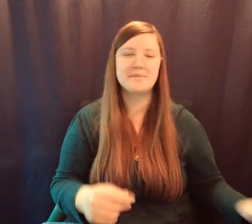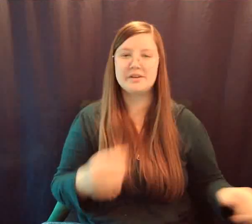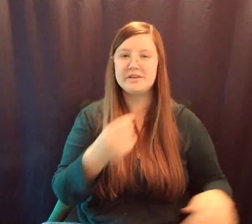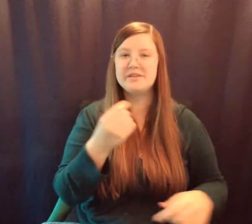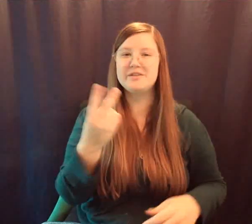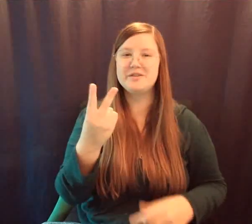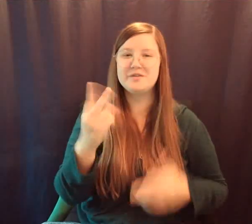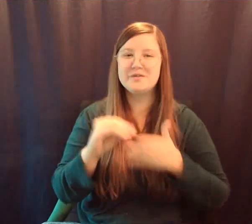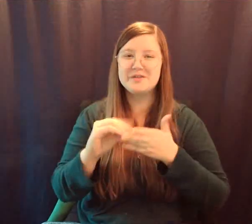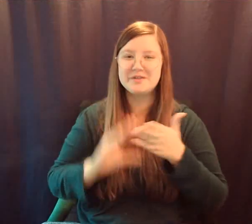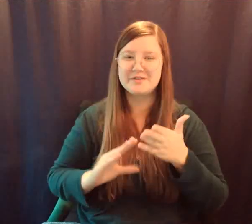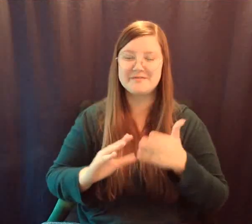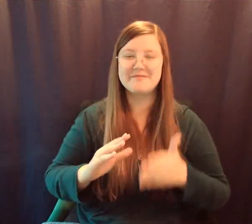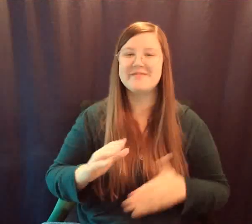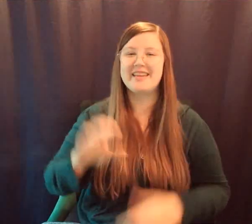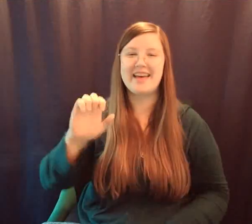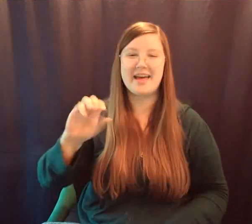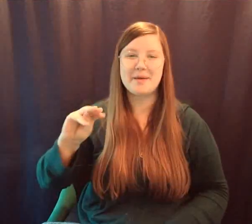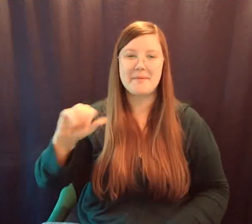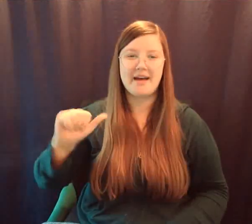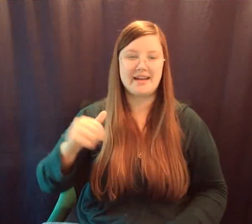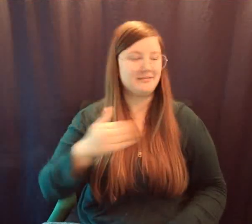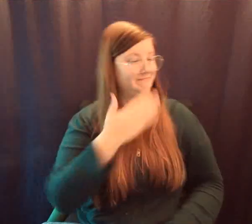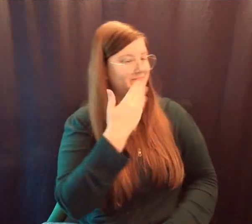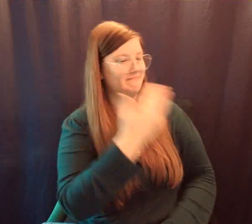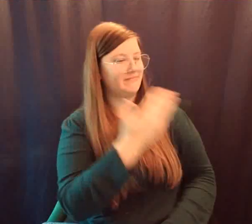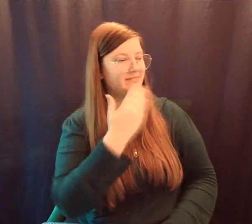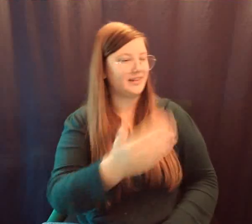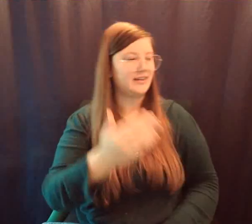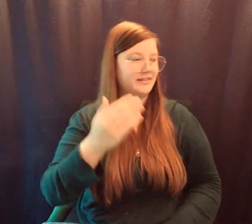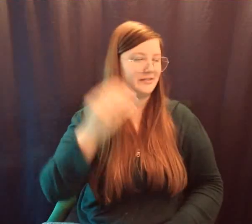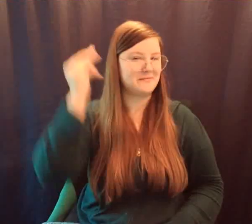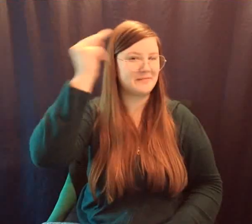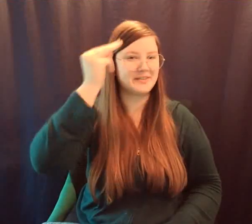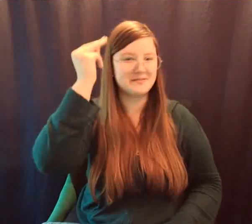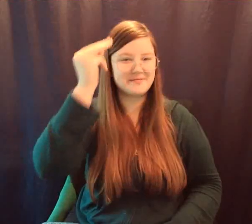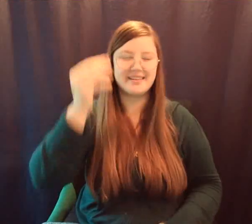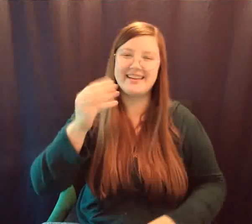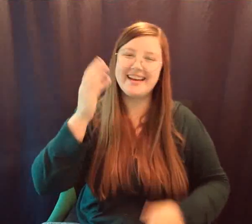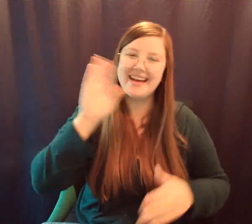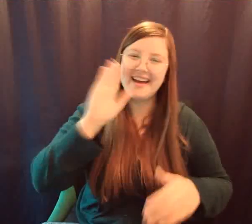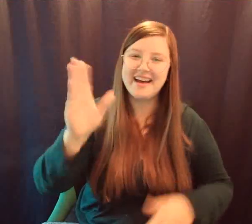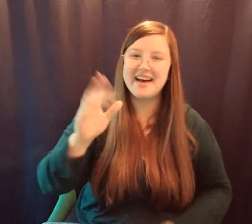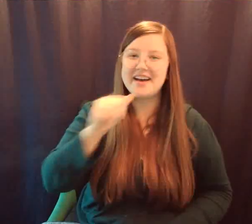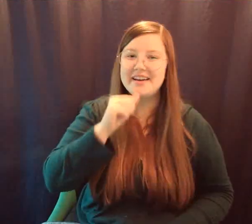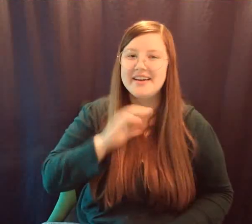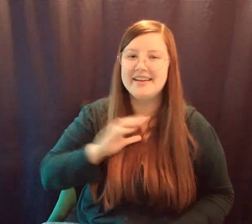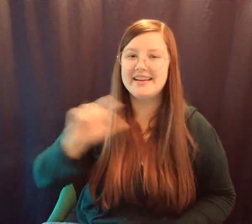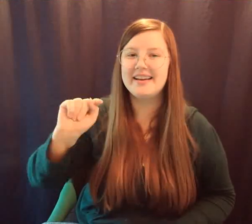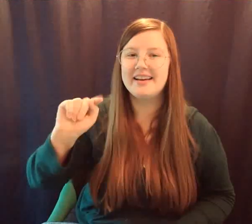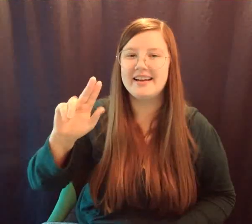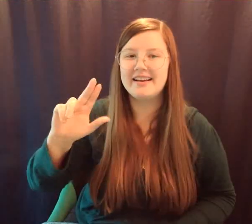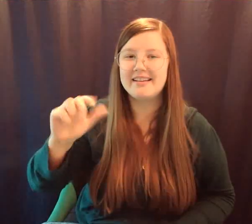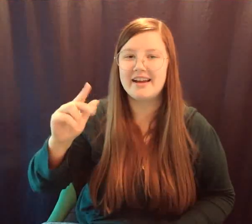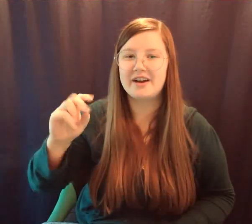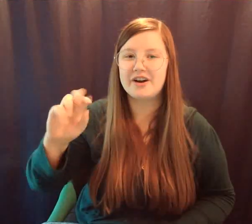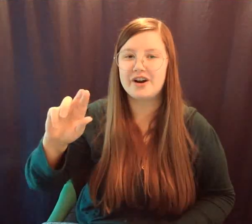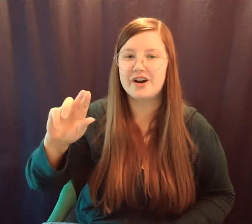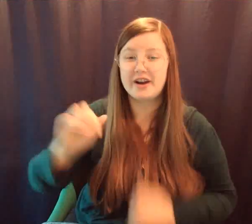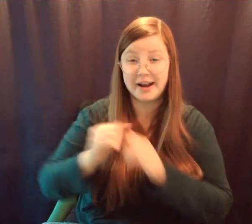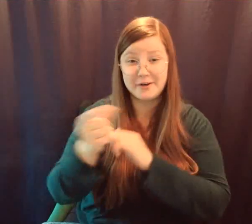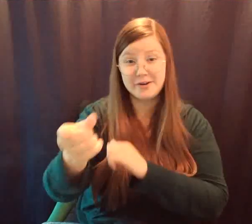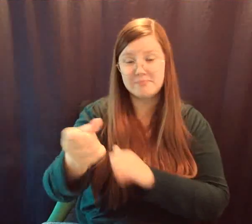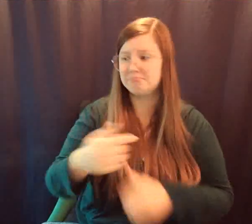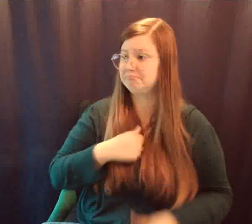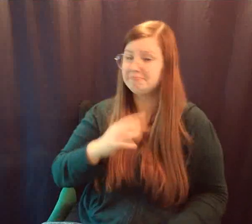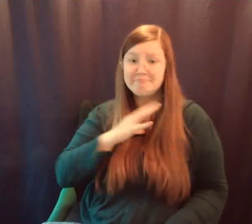All right. Thank you, Mr. Mant and here we are with Ms. Tucker. How are you, Ms. Tucker? I'm fine. It's